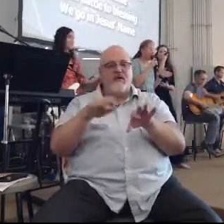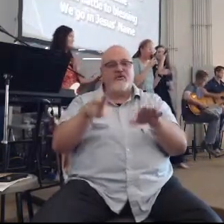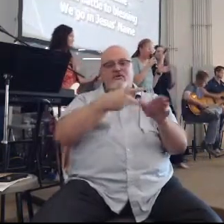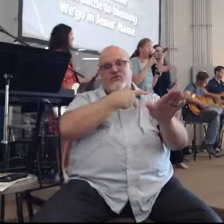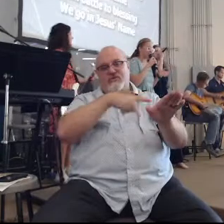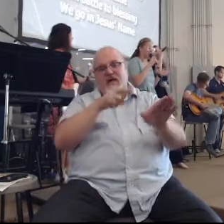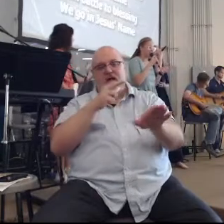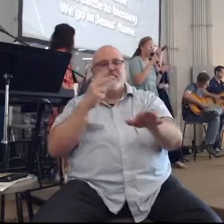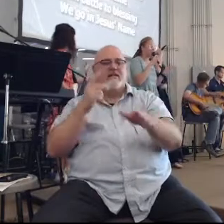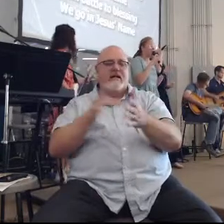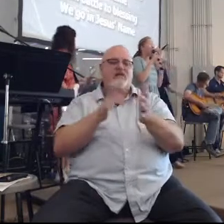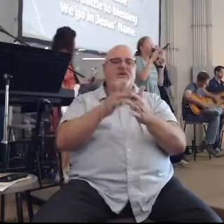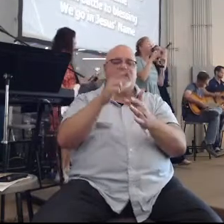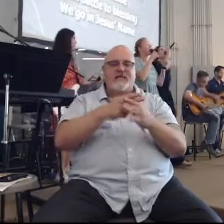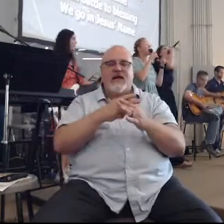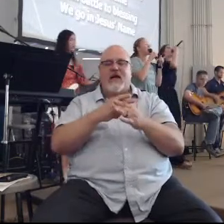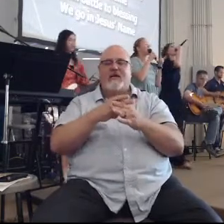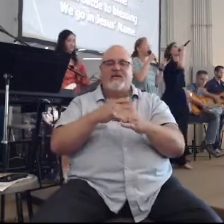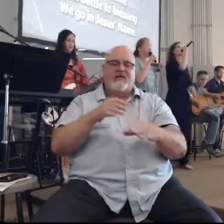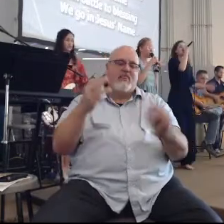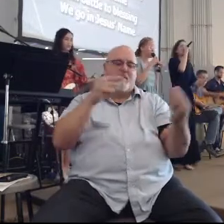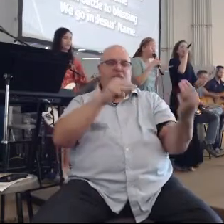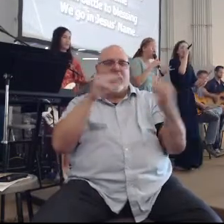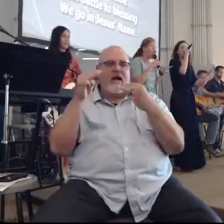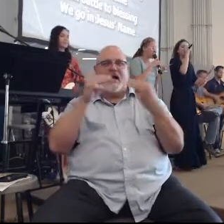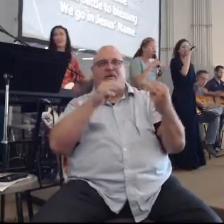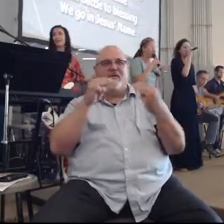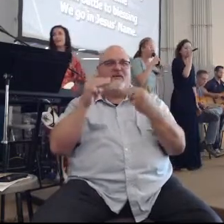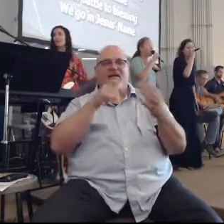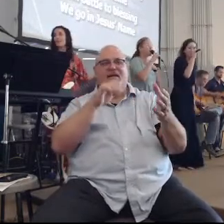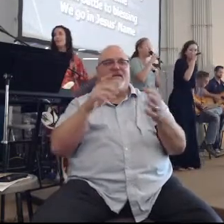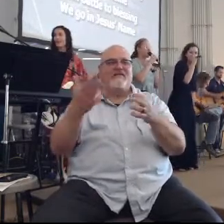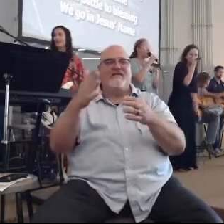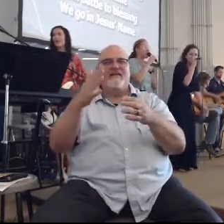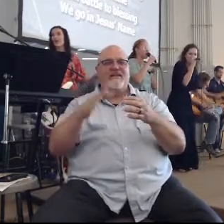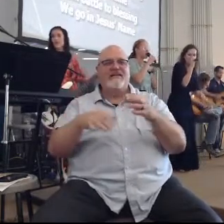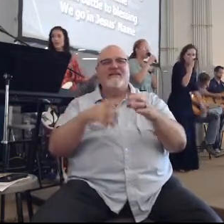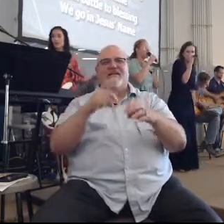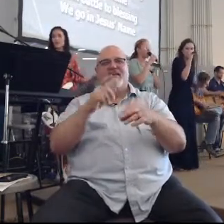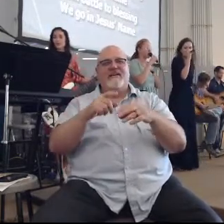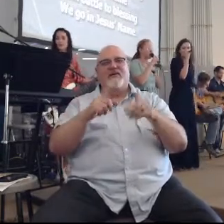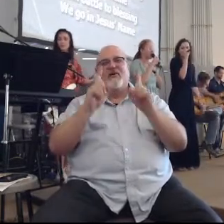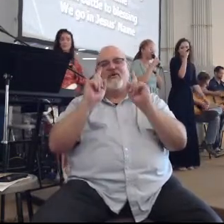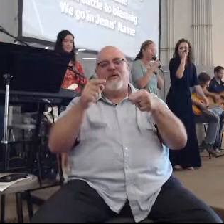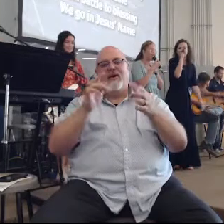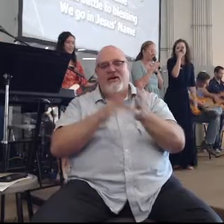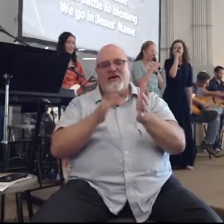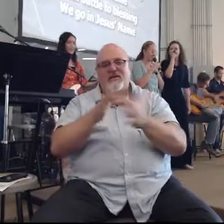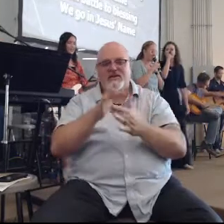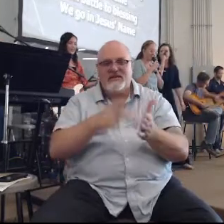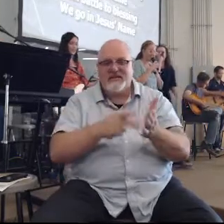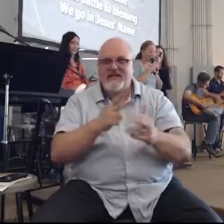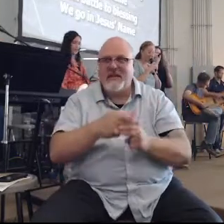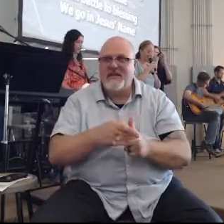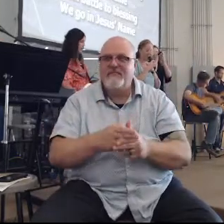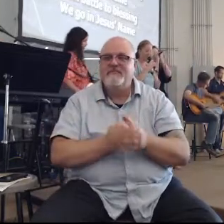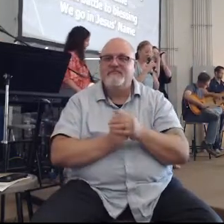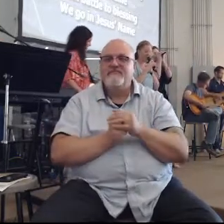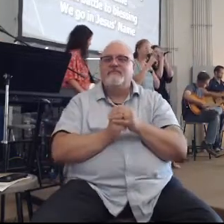Jesus' name From battle to blessing, we go in Jesus' name